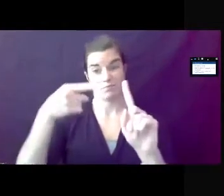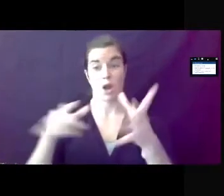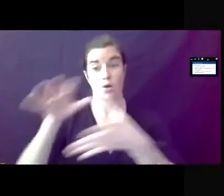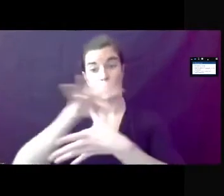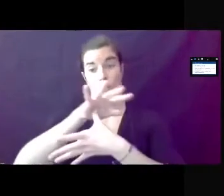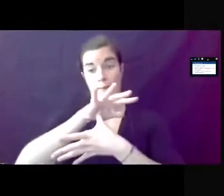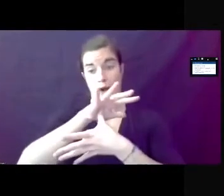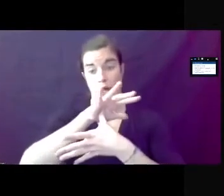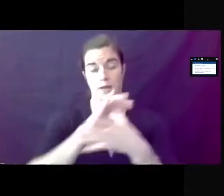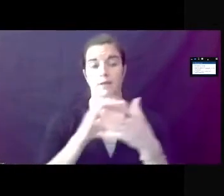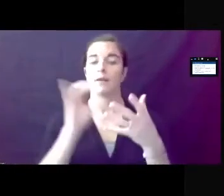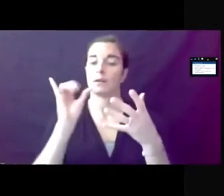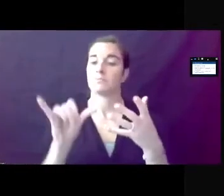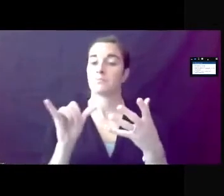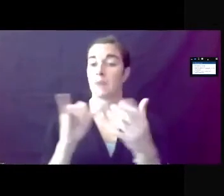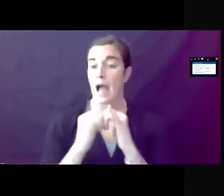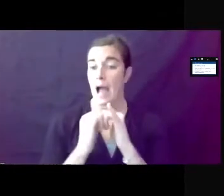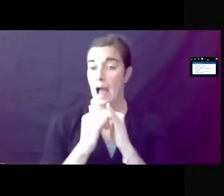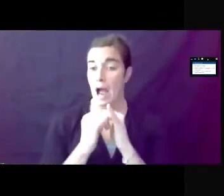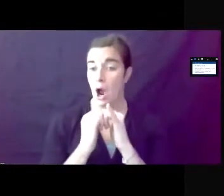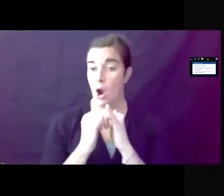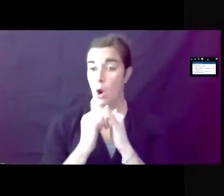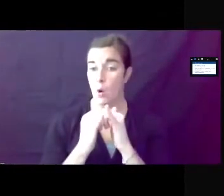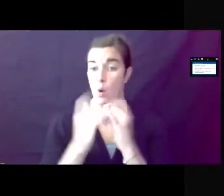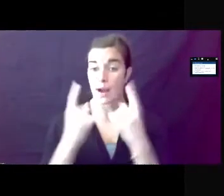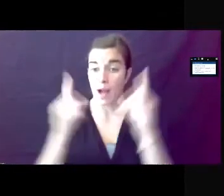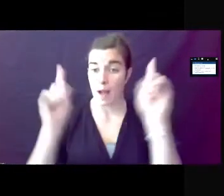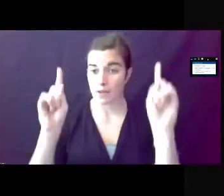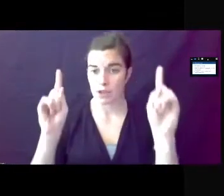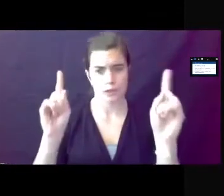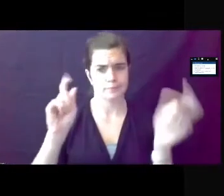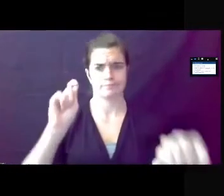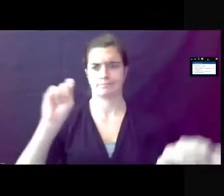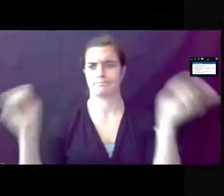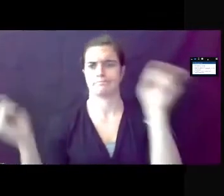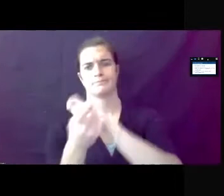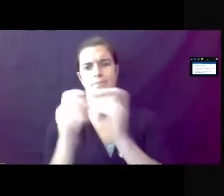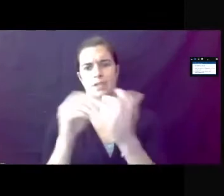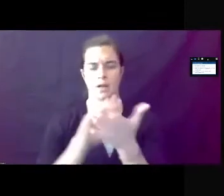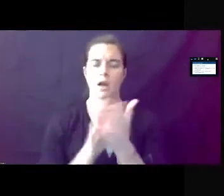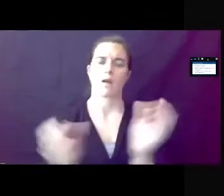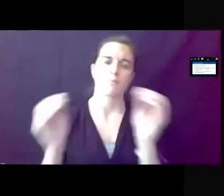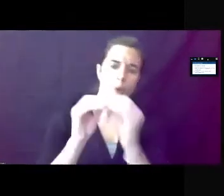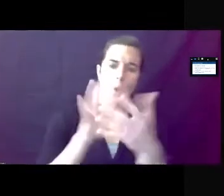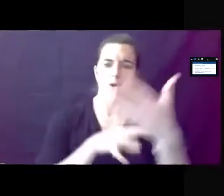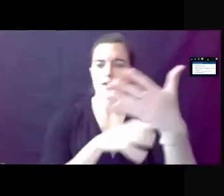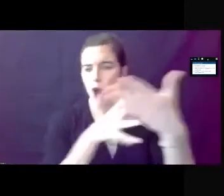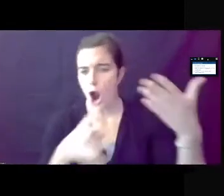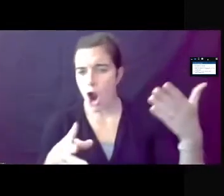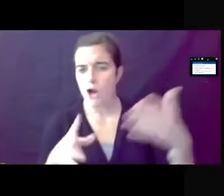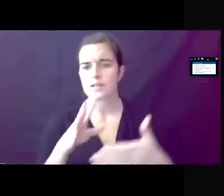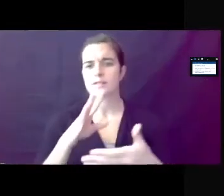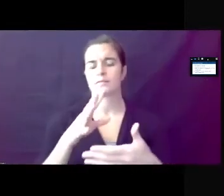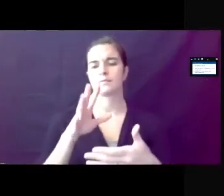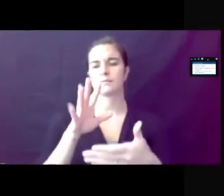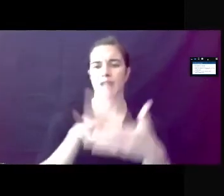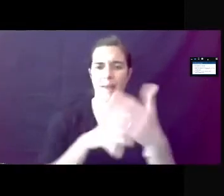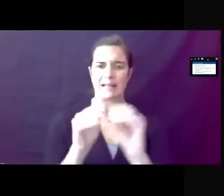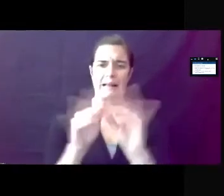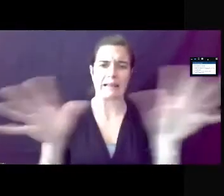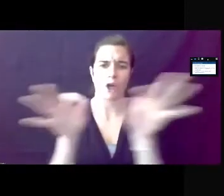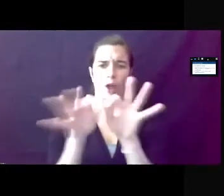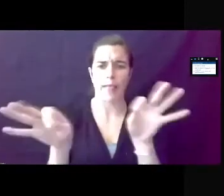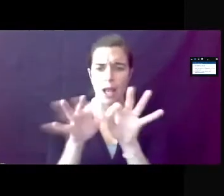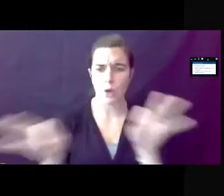This has been accomplished by a complete reorganization of the document. Better use of flowcharts, tables, clarifying language. It's more